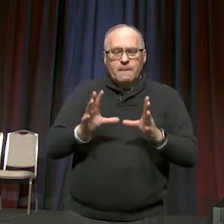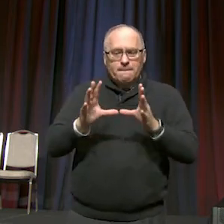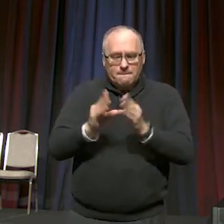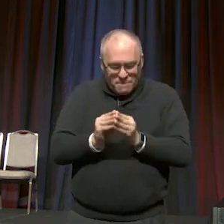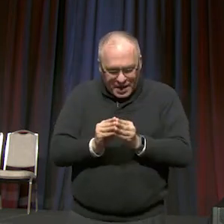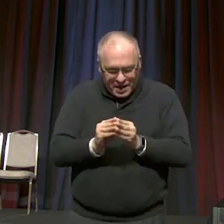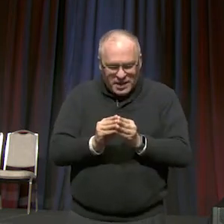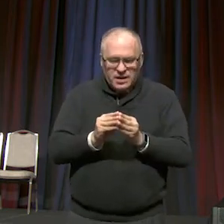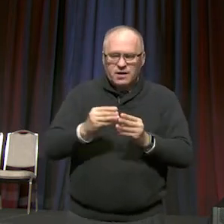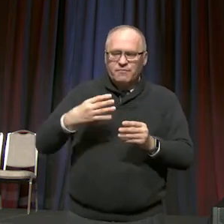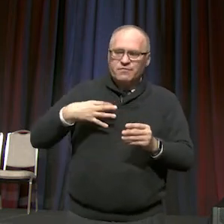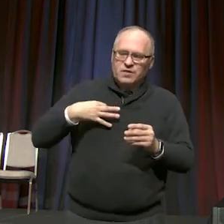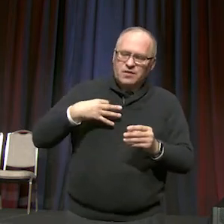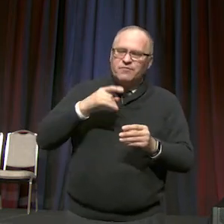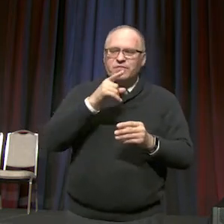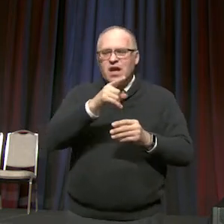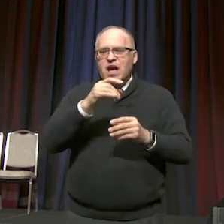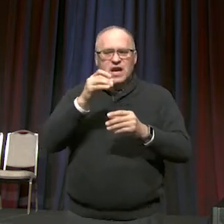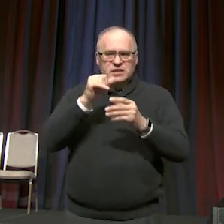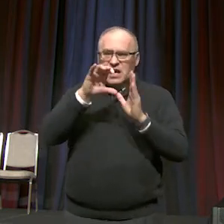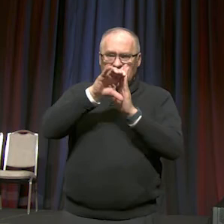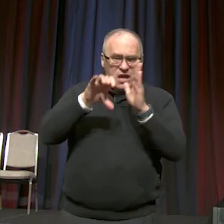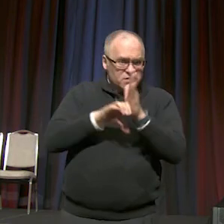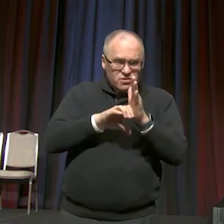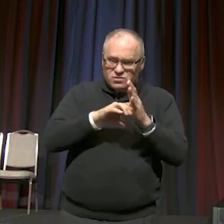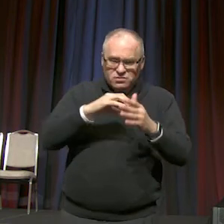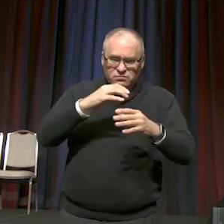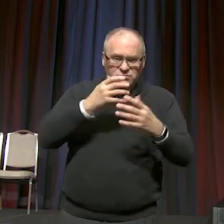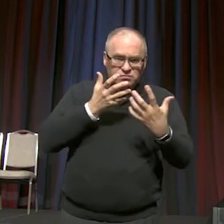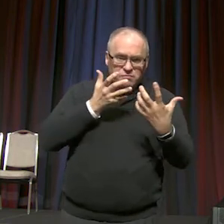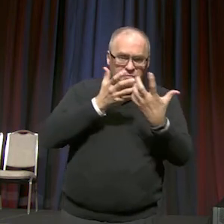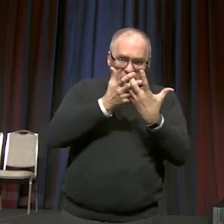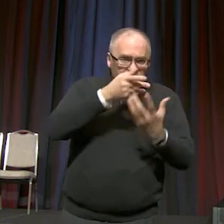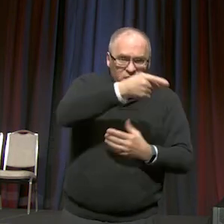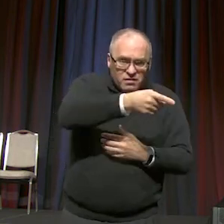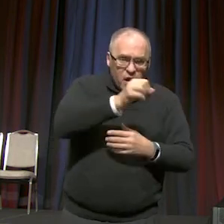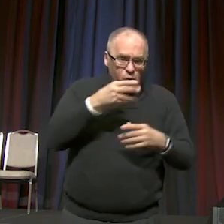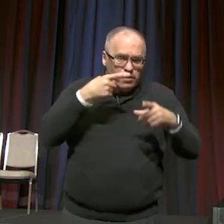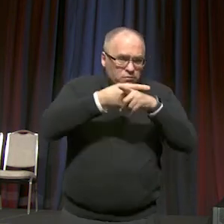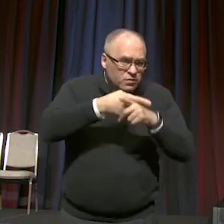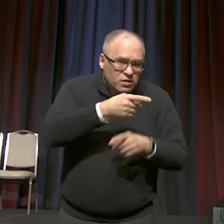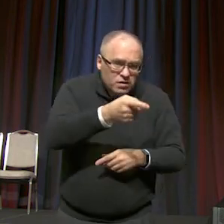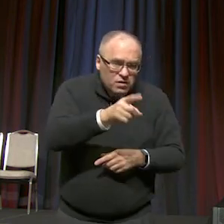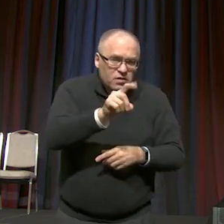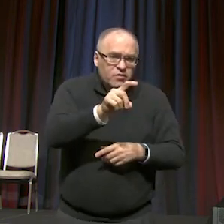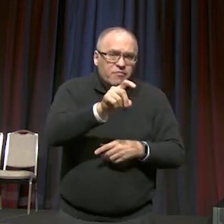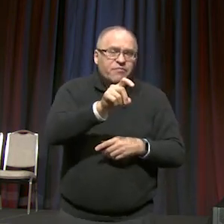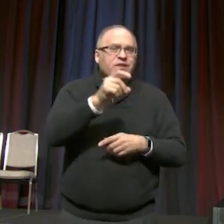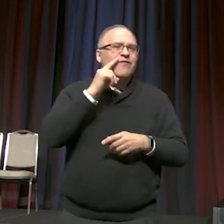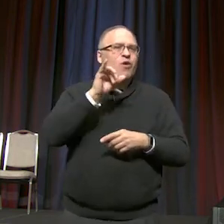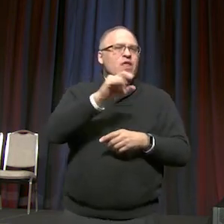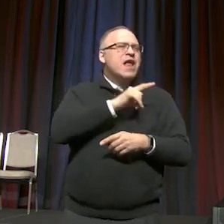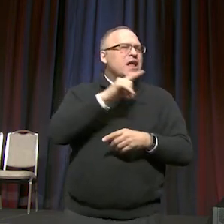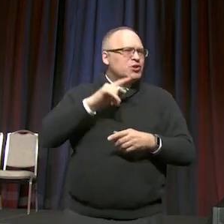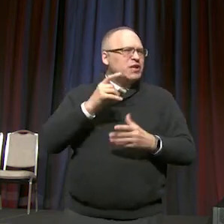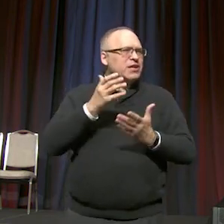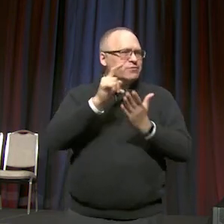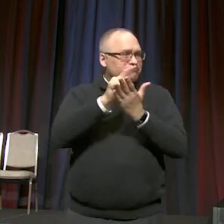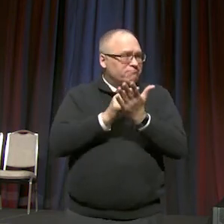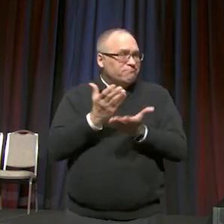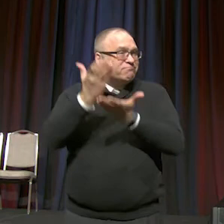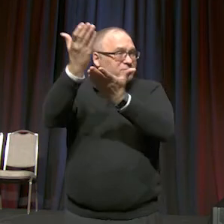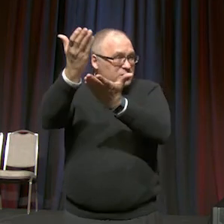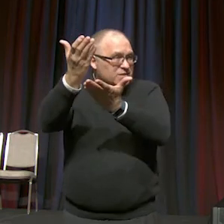application, constitutionality, or effect of a piece of legislation before